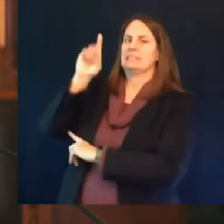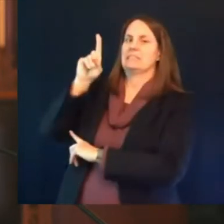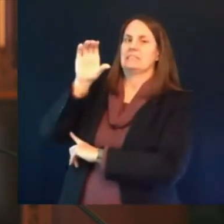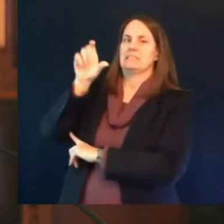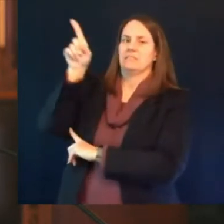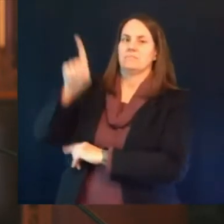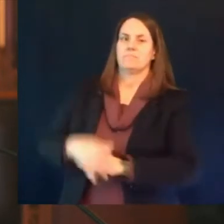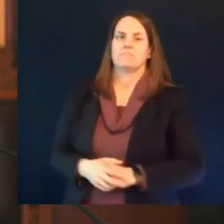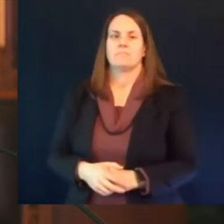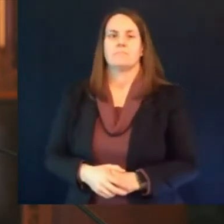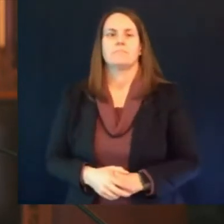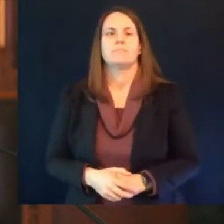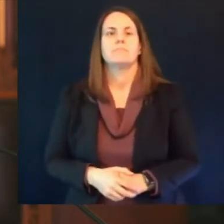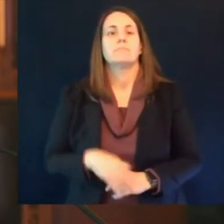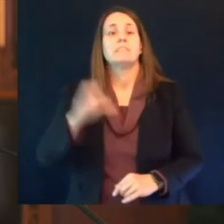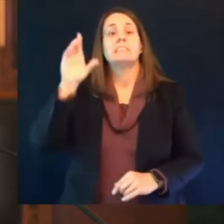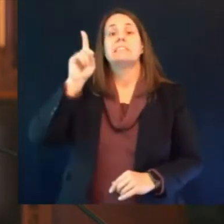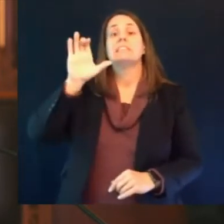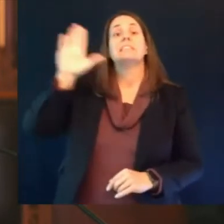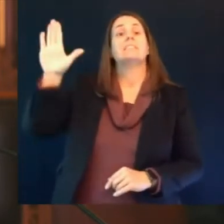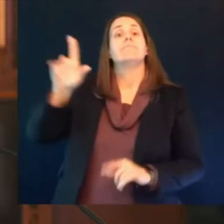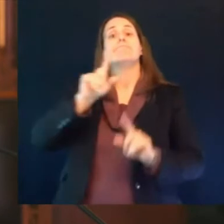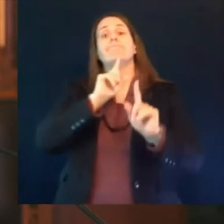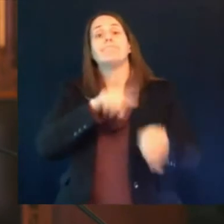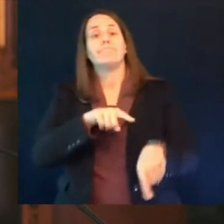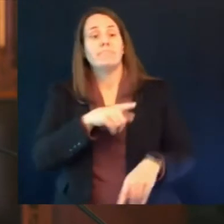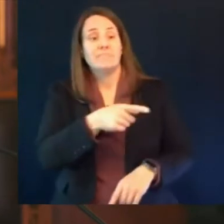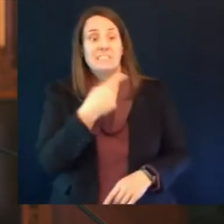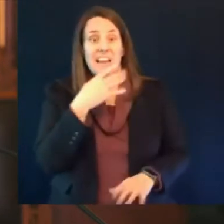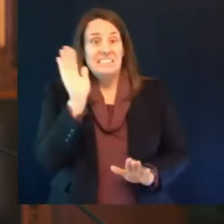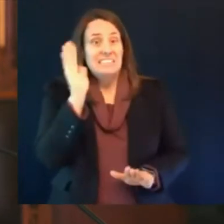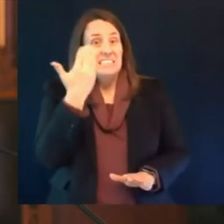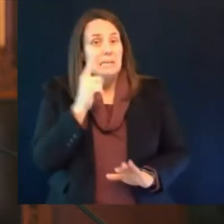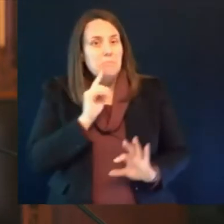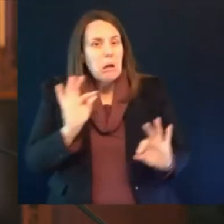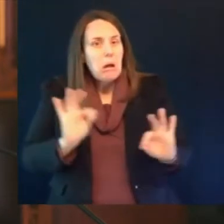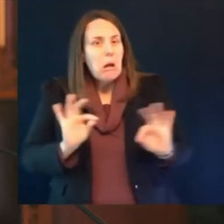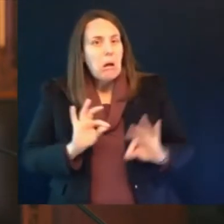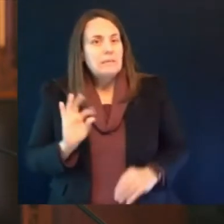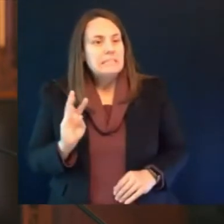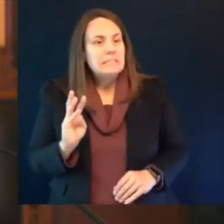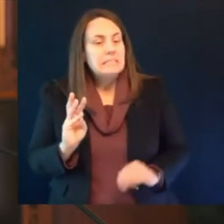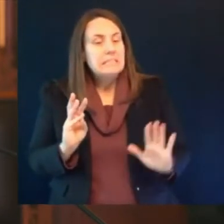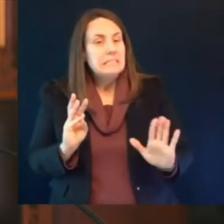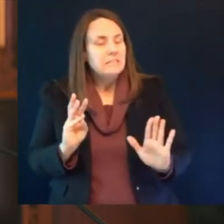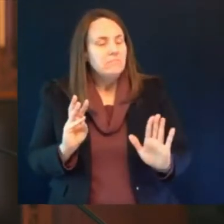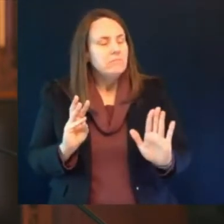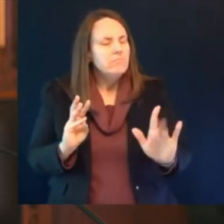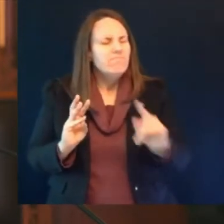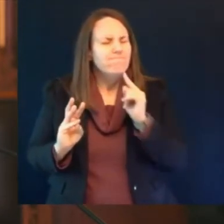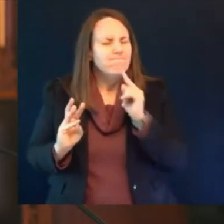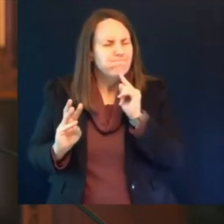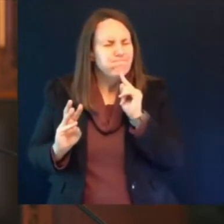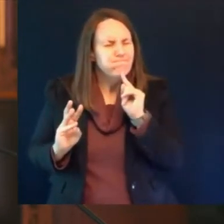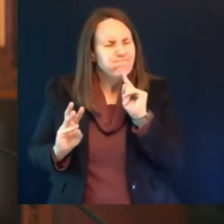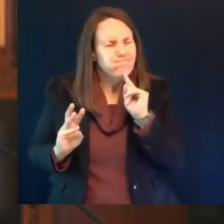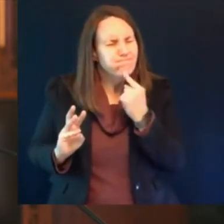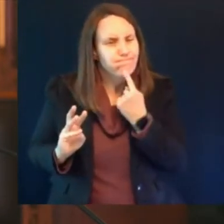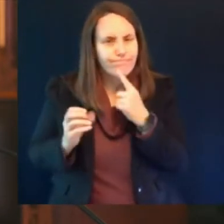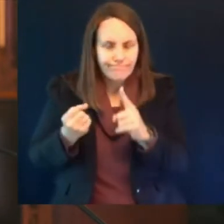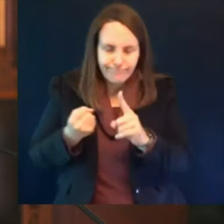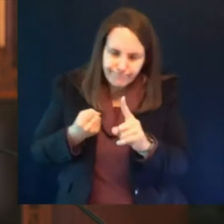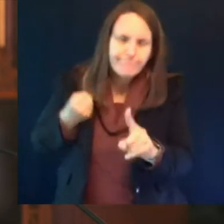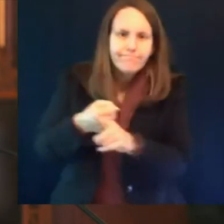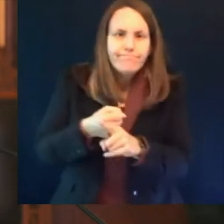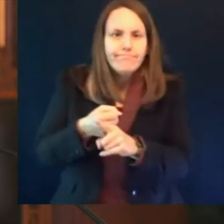very serious cases and there are two really important factors here that made them or that led them to this decision